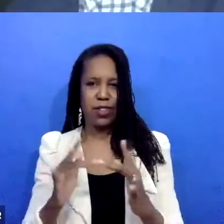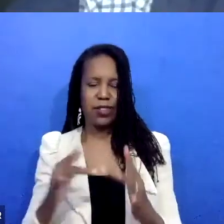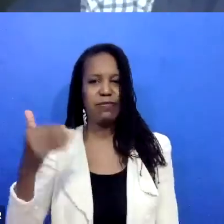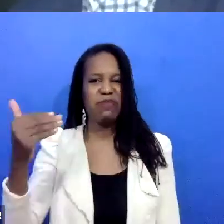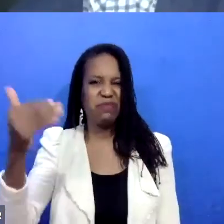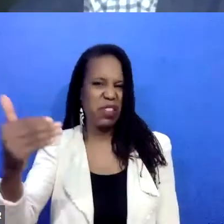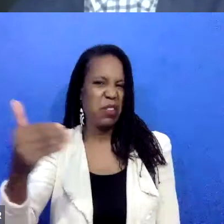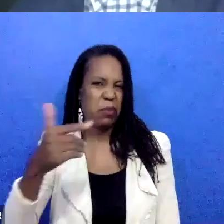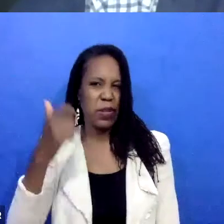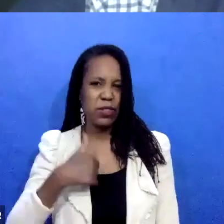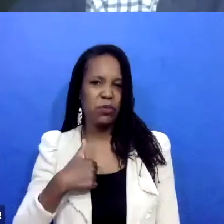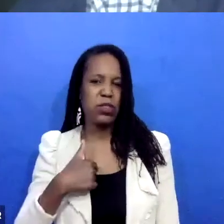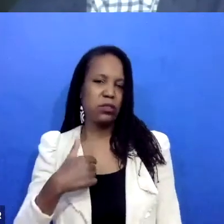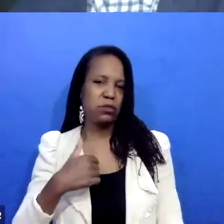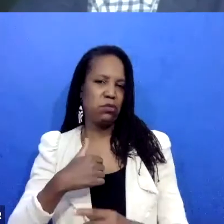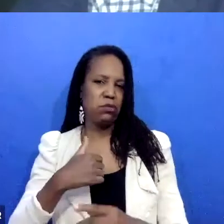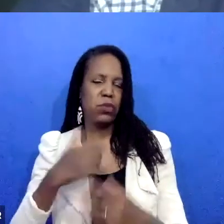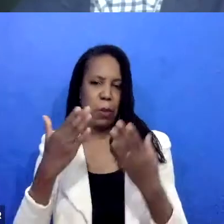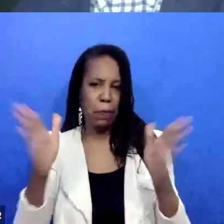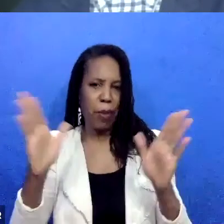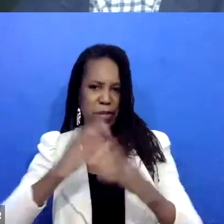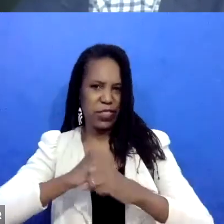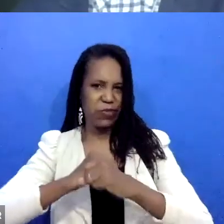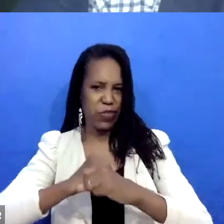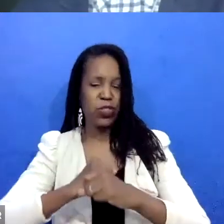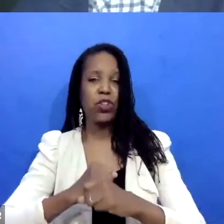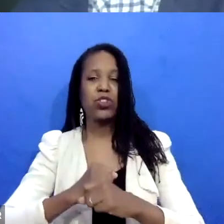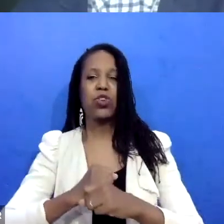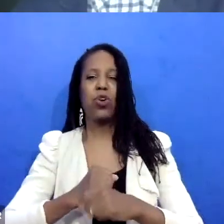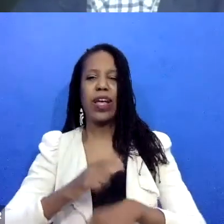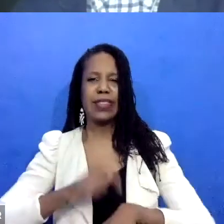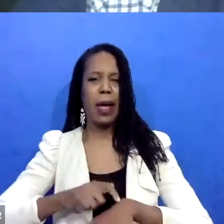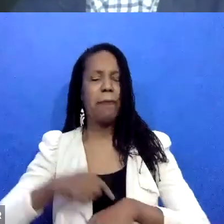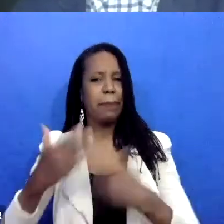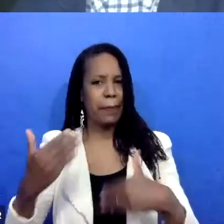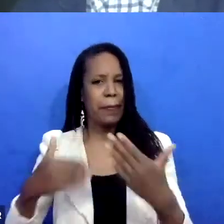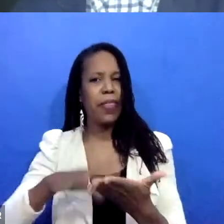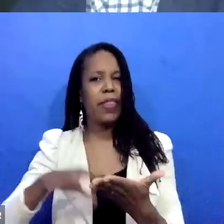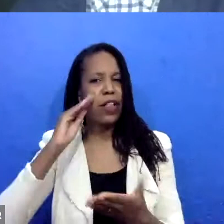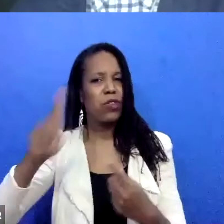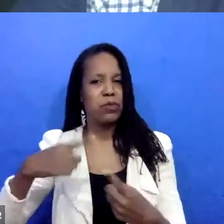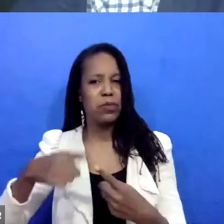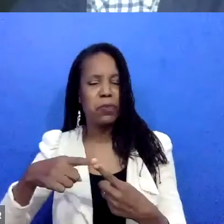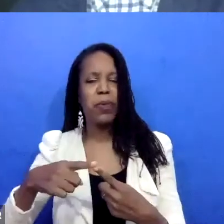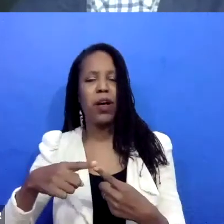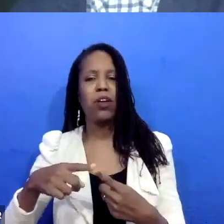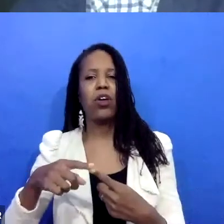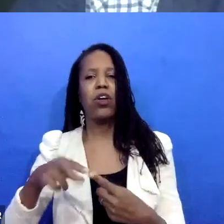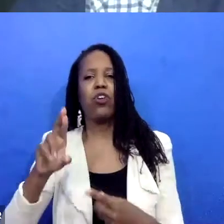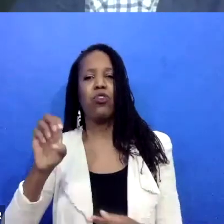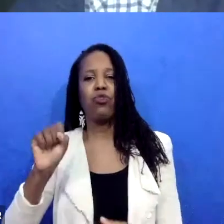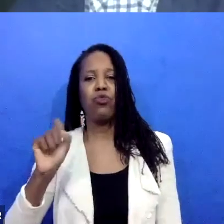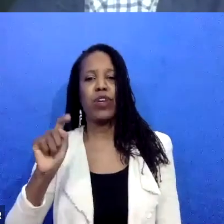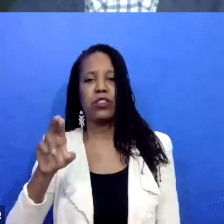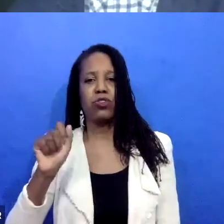over the years, I learned more and more about restorative justice and ultimately left the practice of law to practice restorative